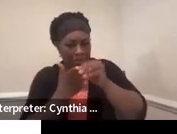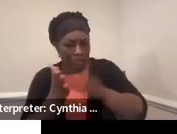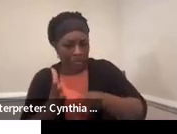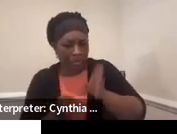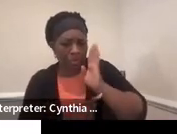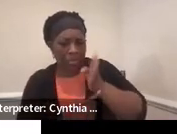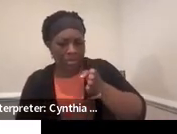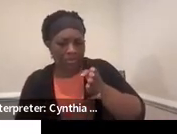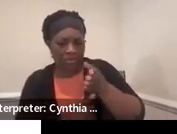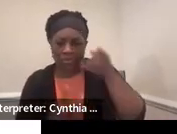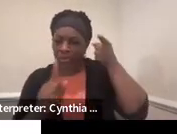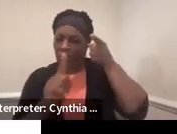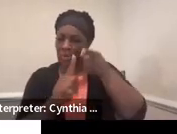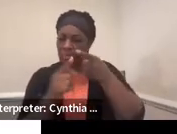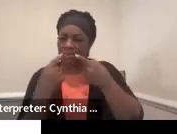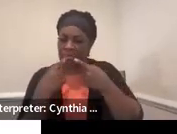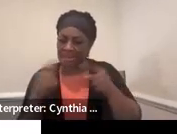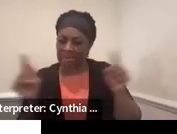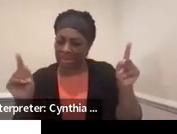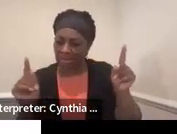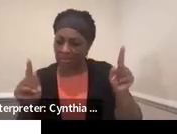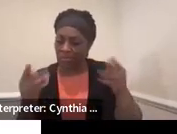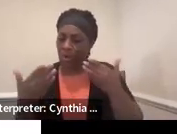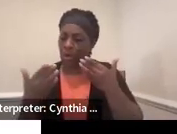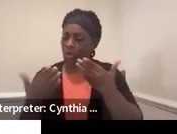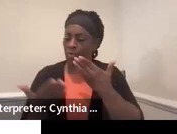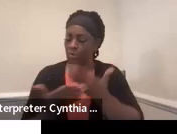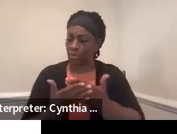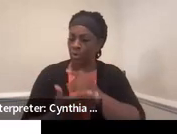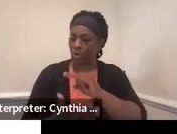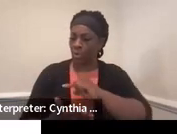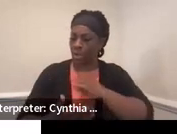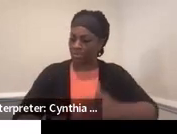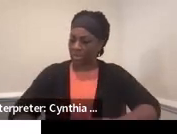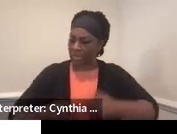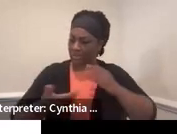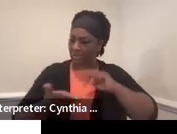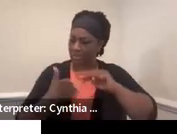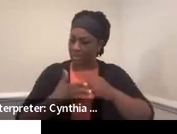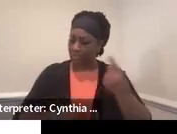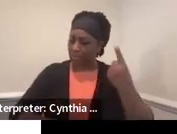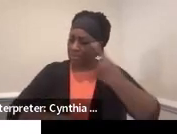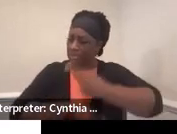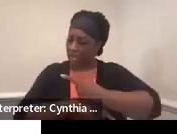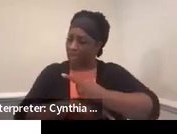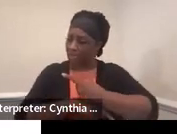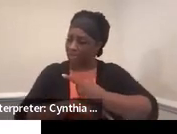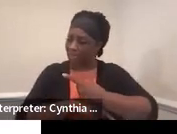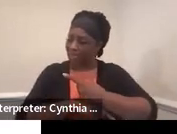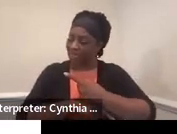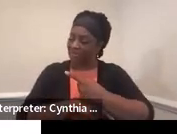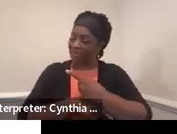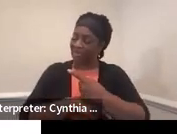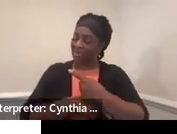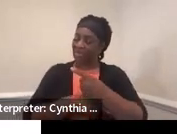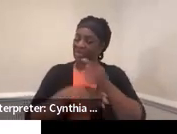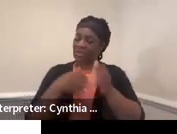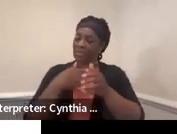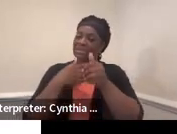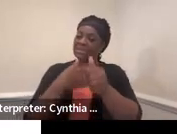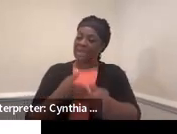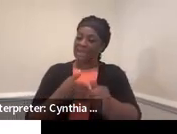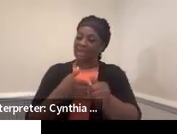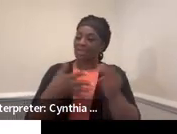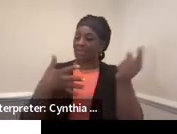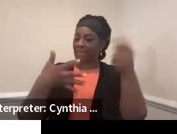achieve their goals and to enjoy a good quality of life and a meaningful day? Those are what's guiding us right